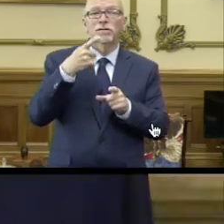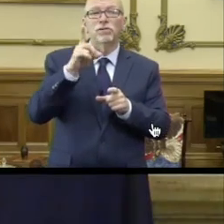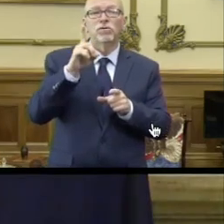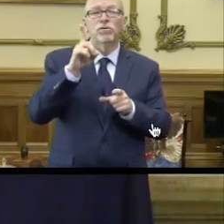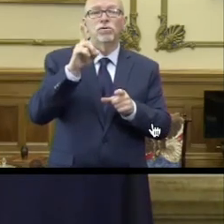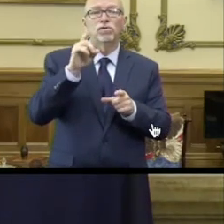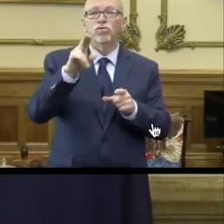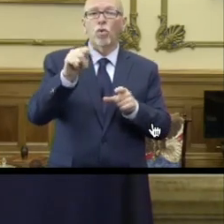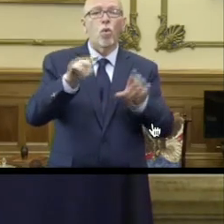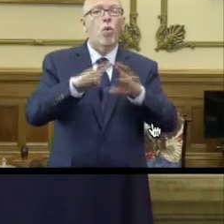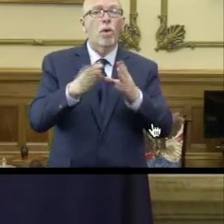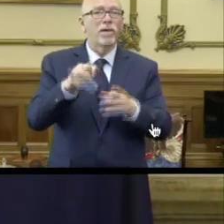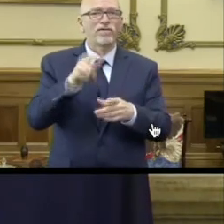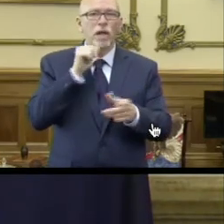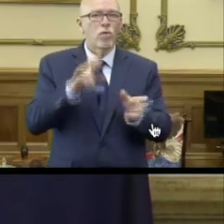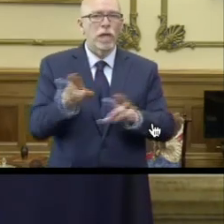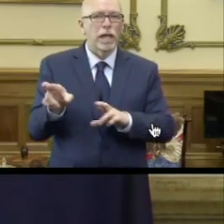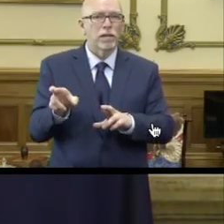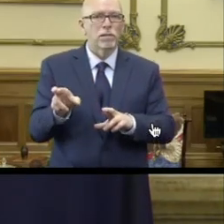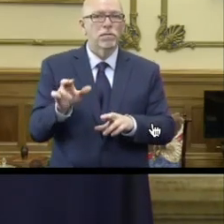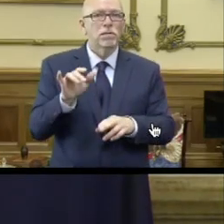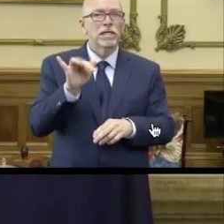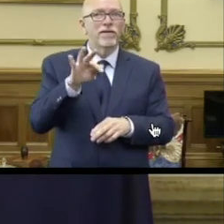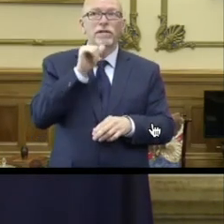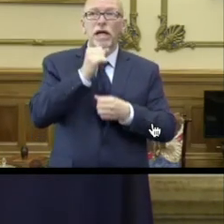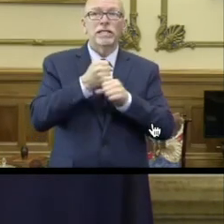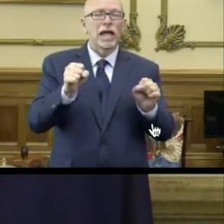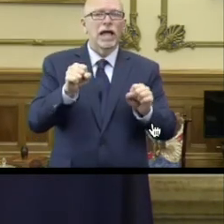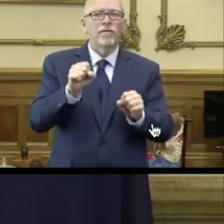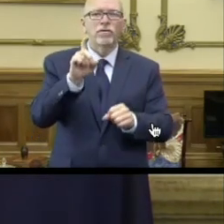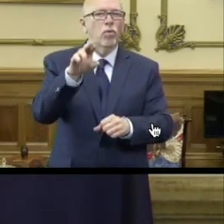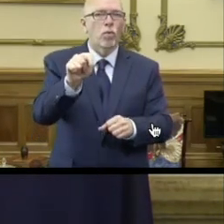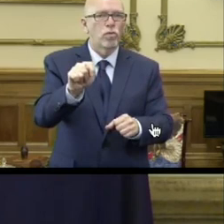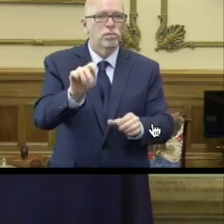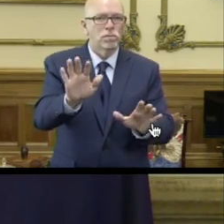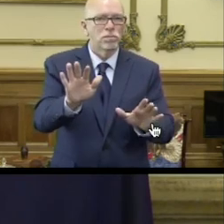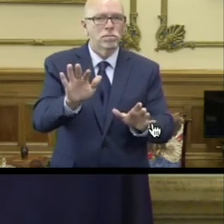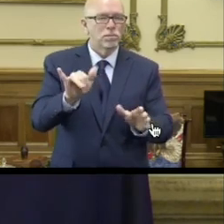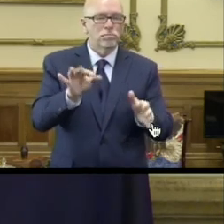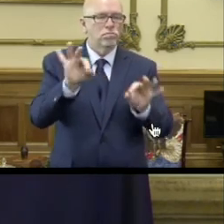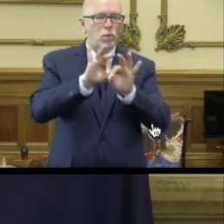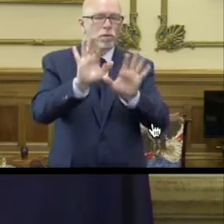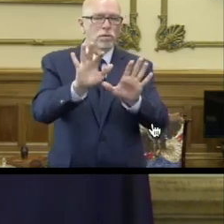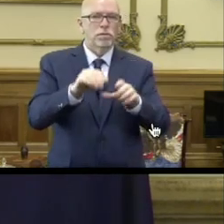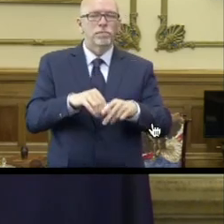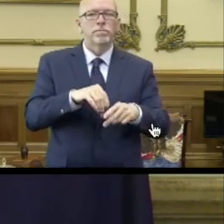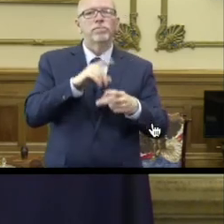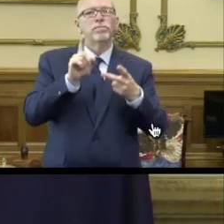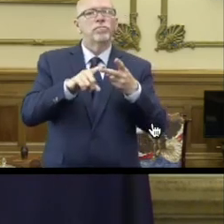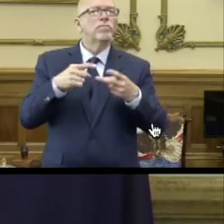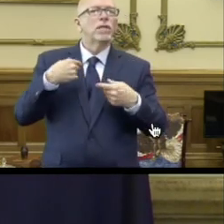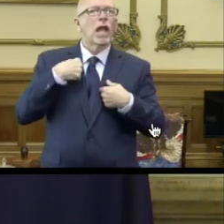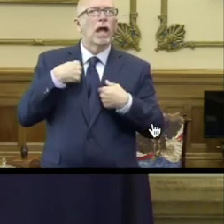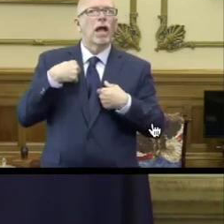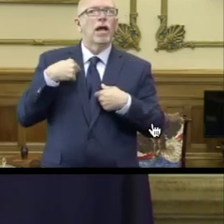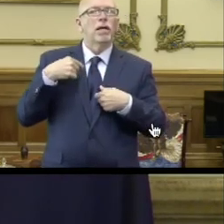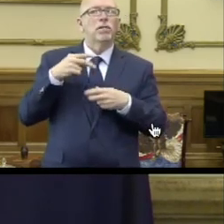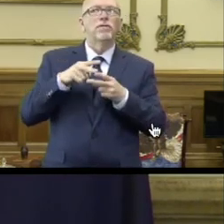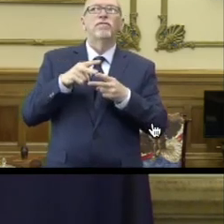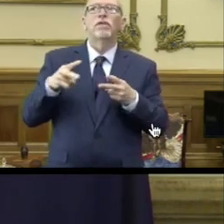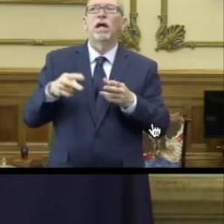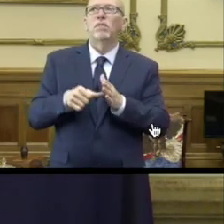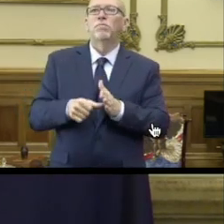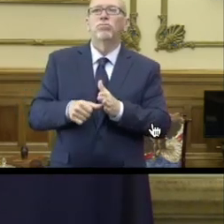open if you're not ready, if it's not safe, number one. Number two, I've been so impressed